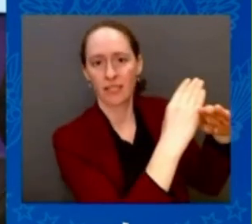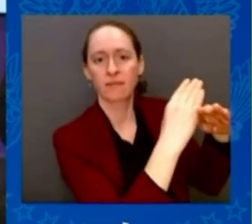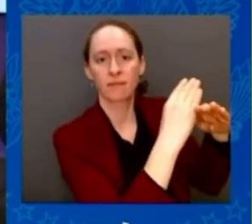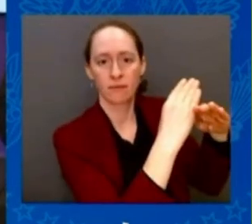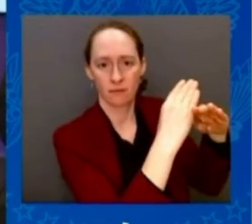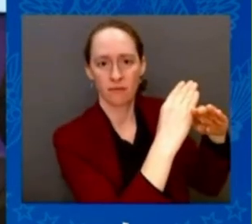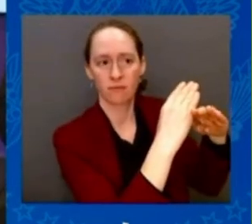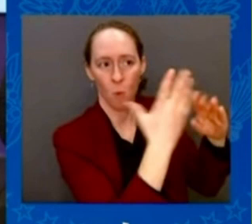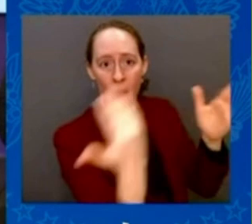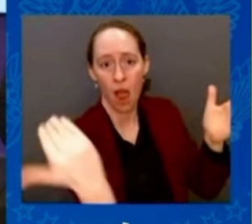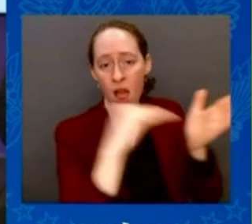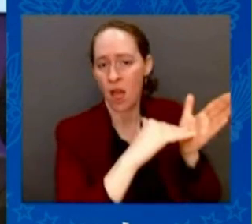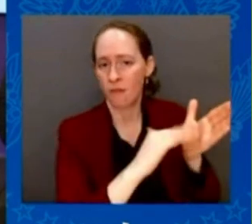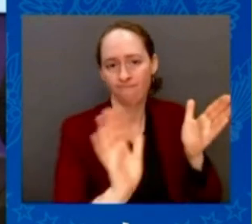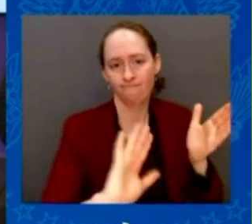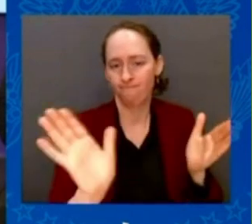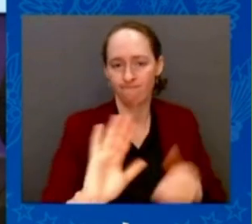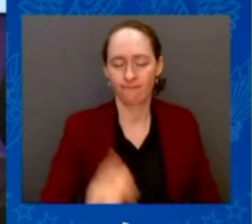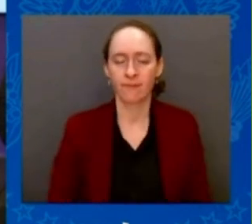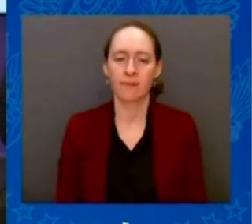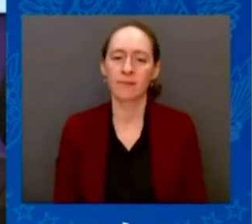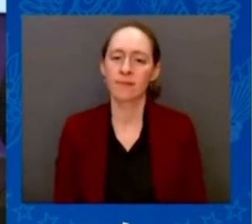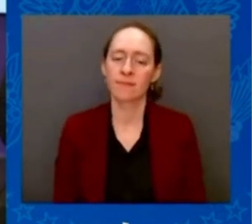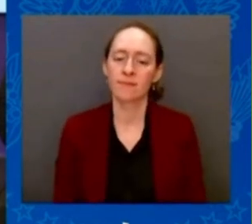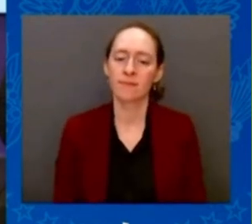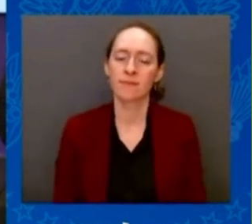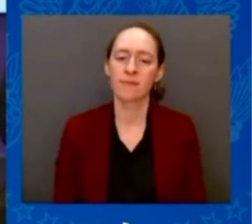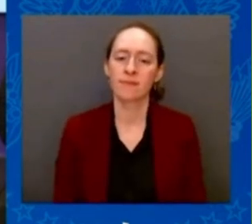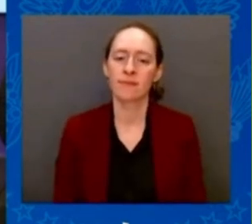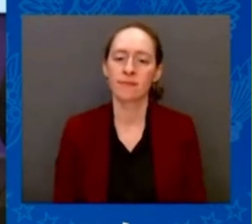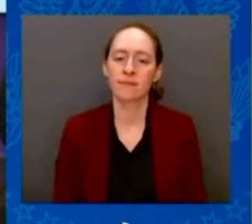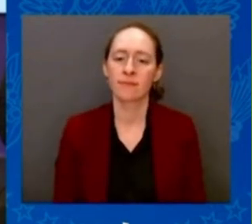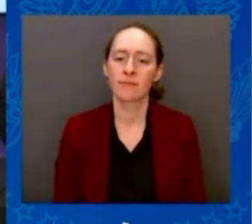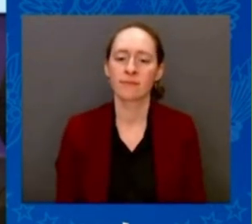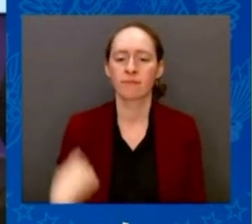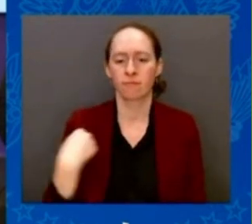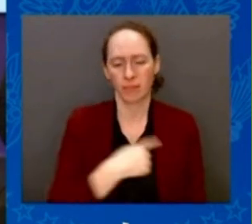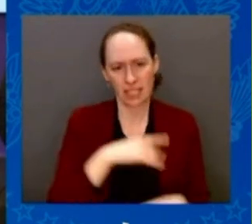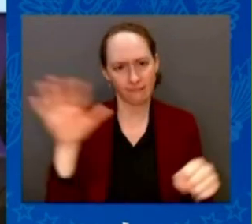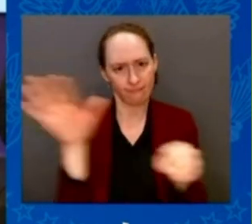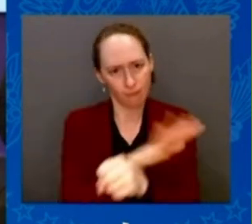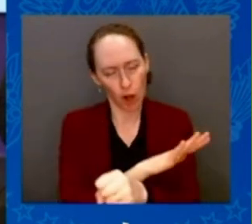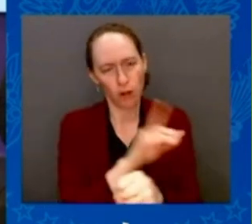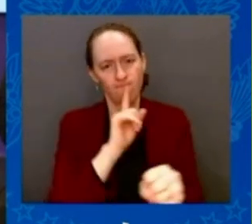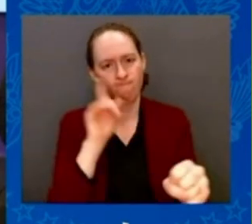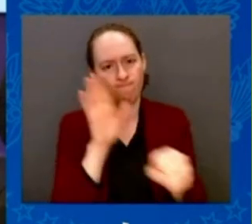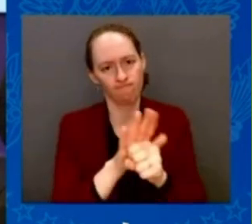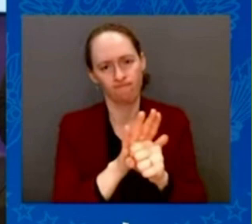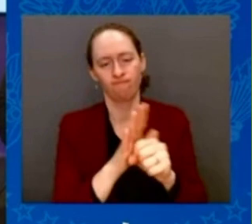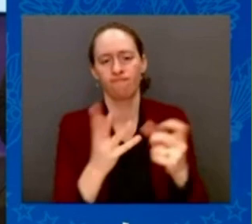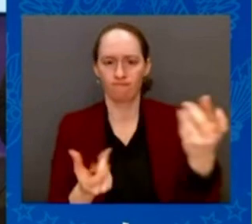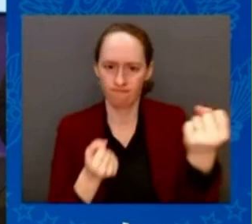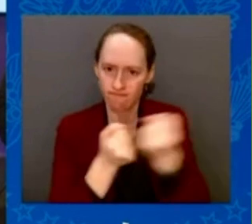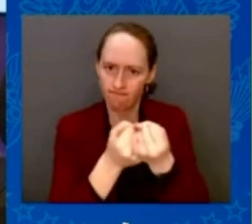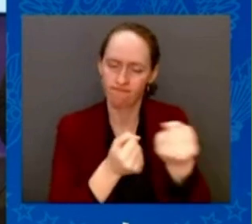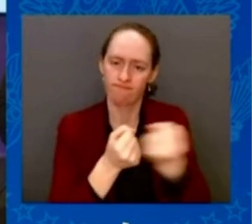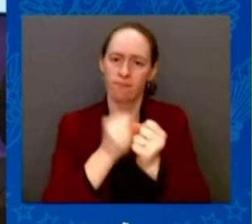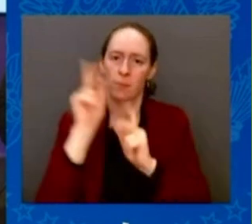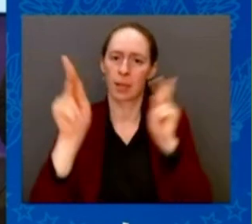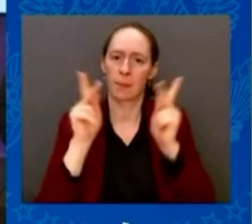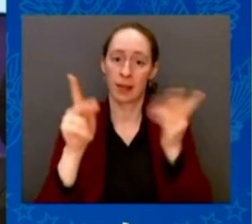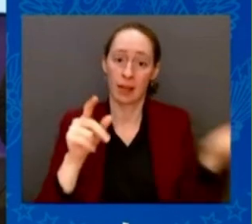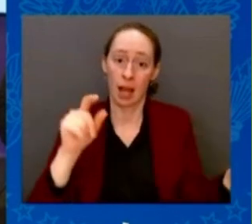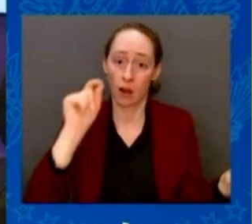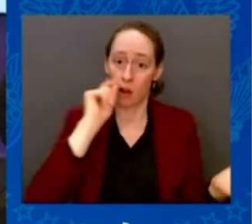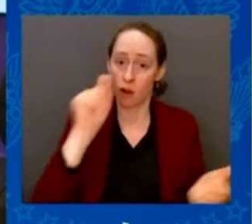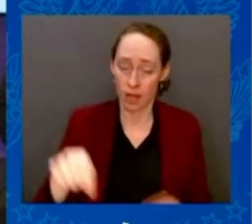people. The B-9 is stronger than ever. I thus look forward to continue